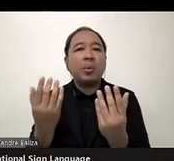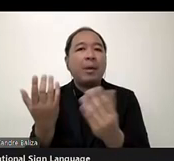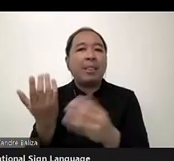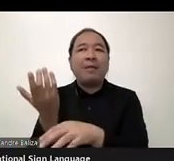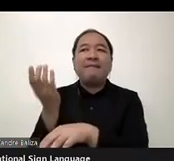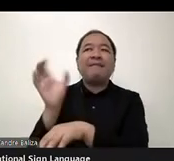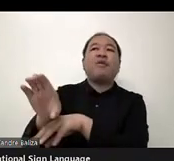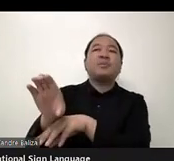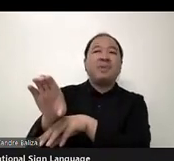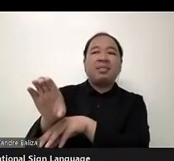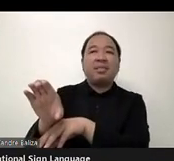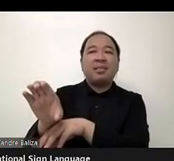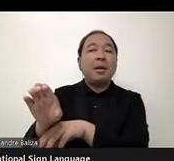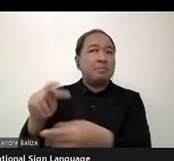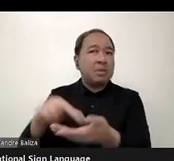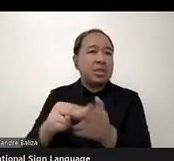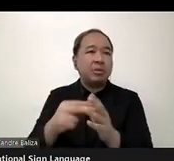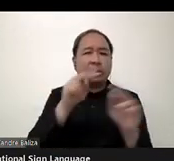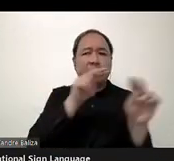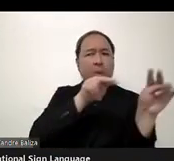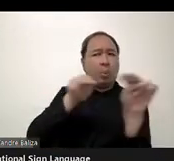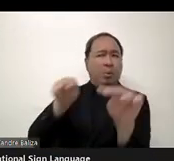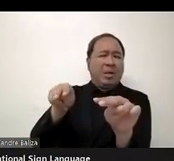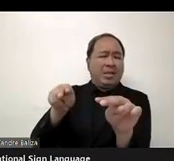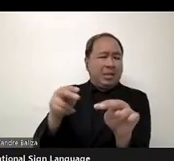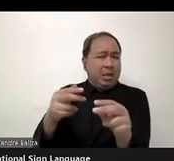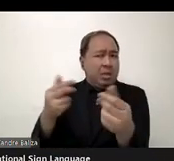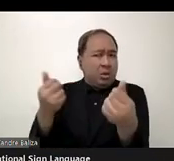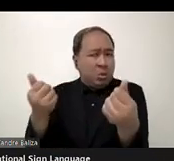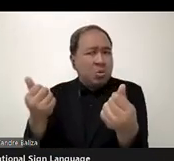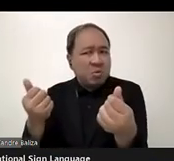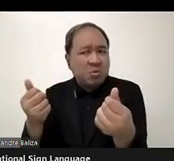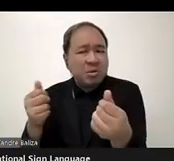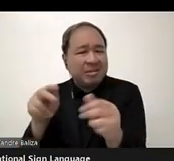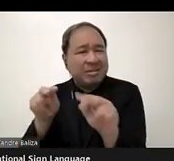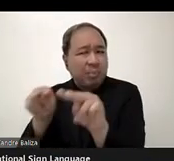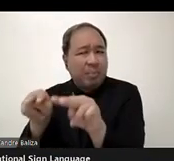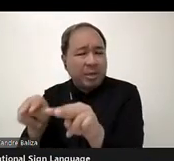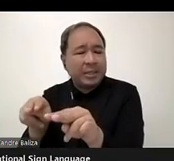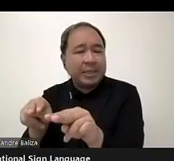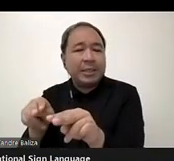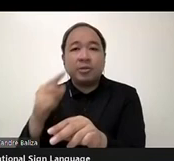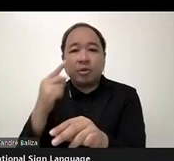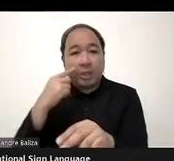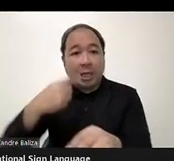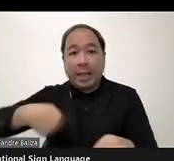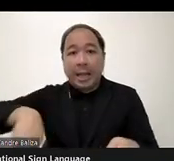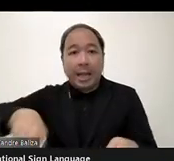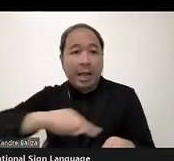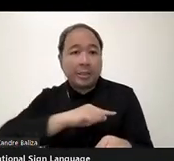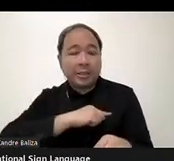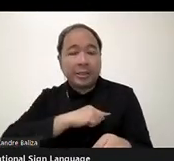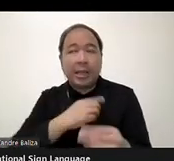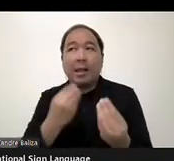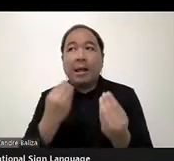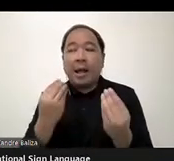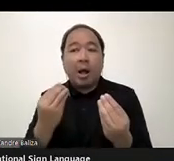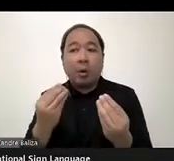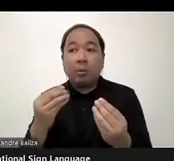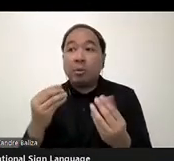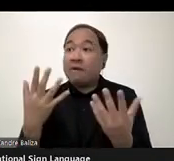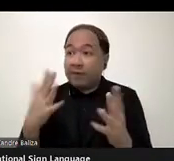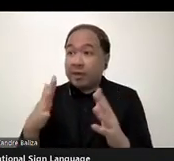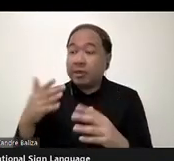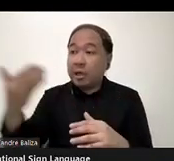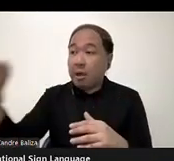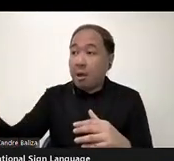And so maybe what we could do is insist on, uh, on, have you hired a testing firm?